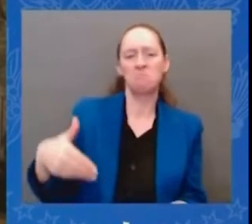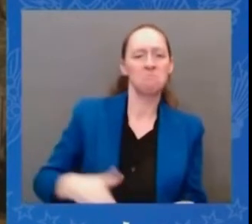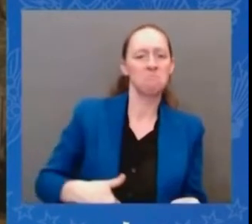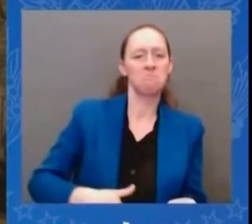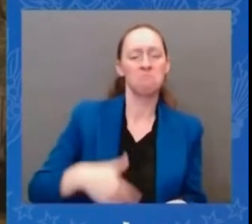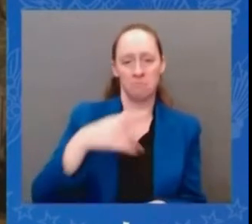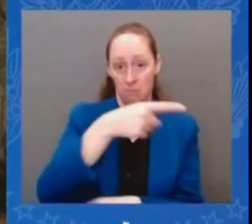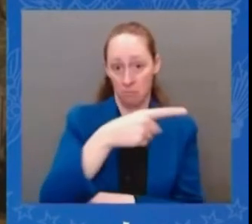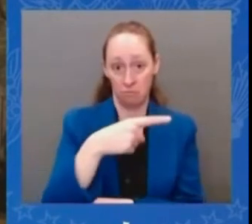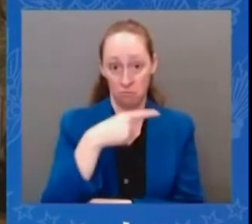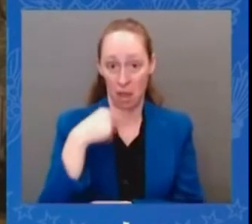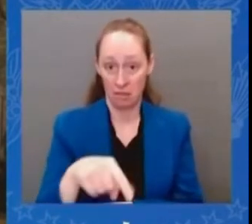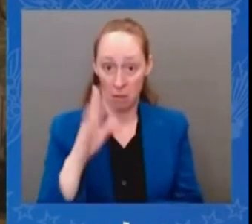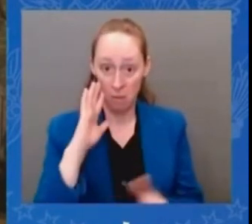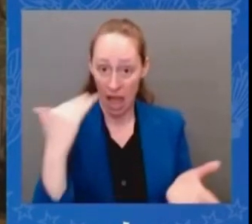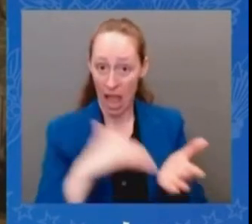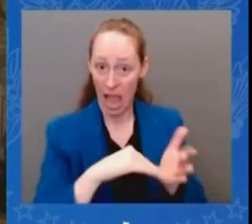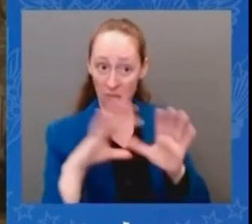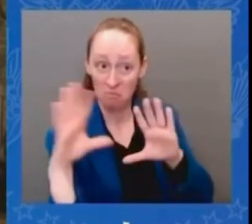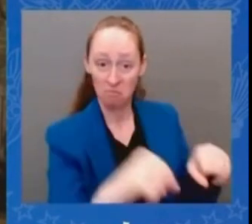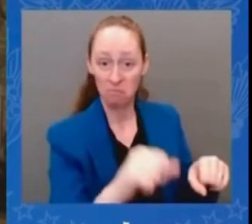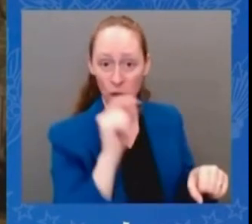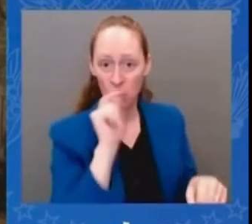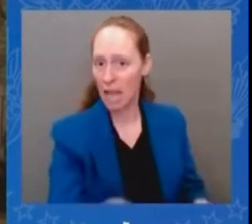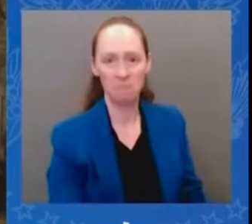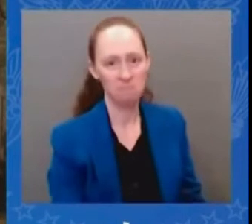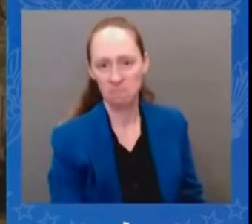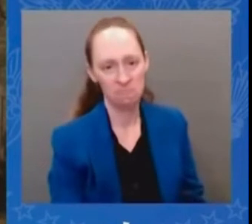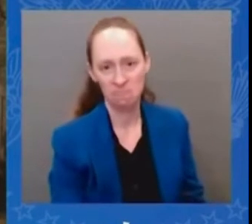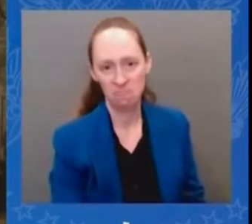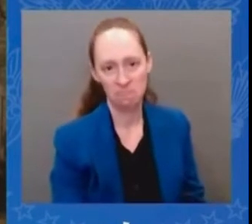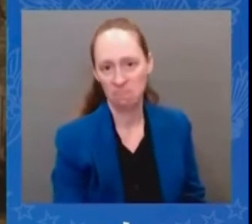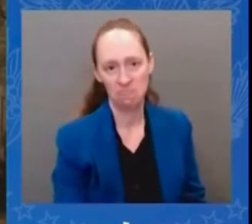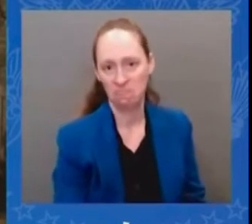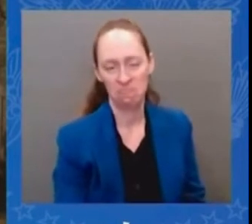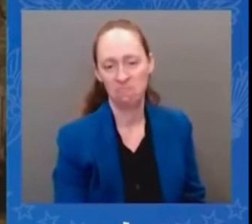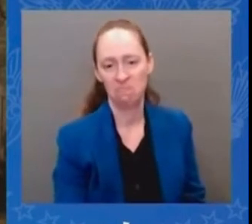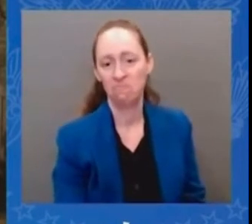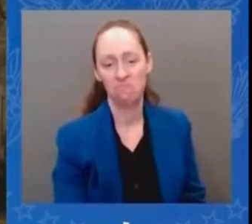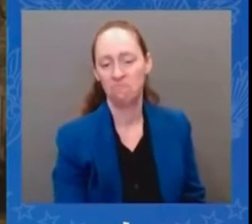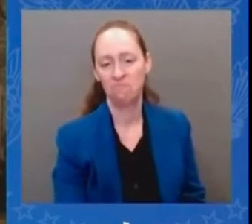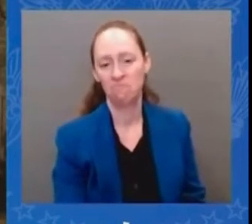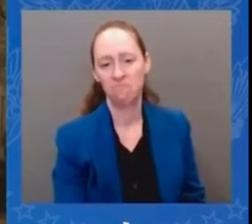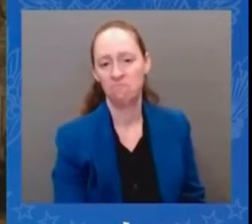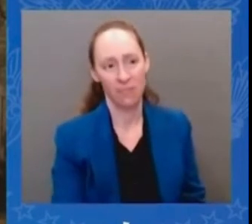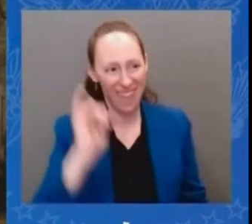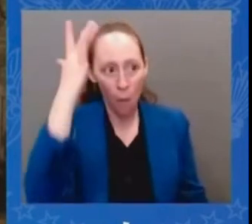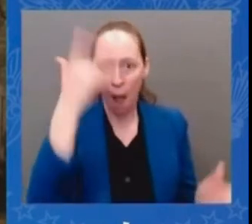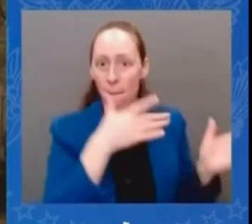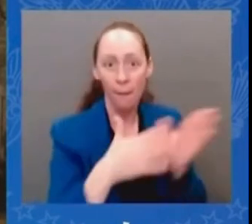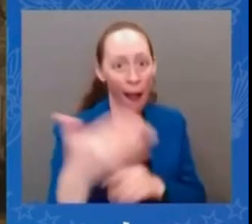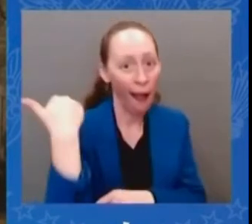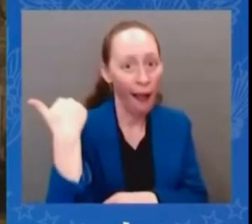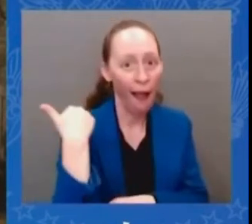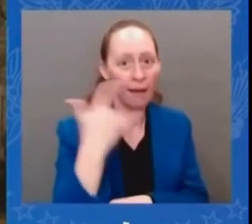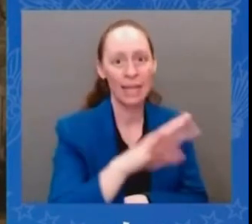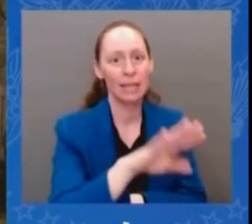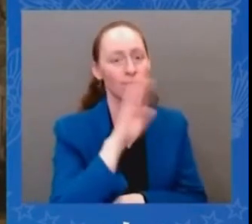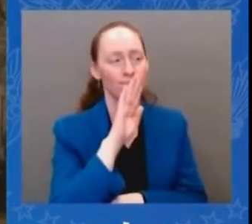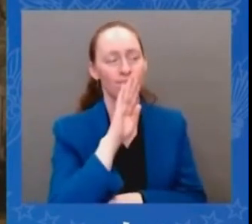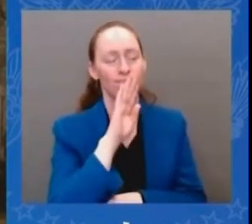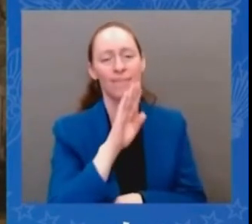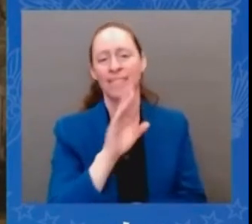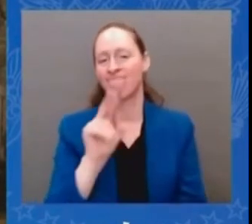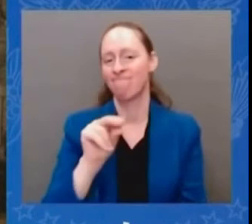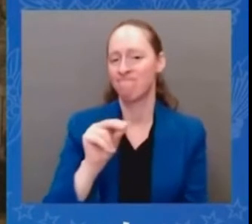beginning um uh like i'm hard to read